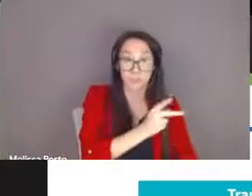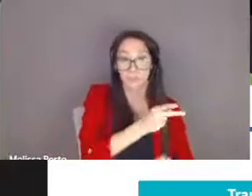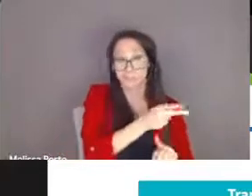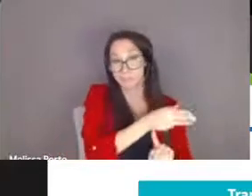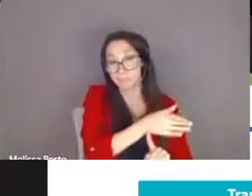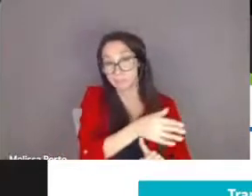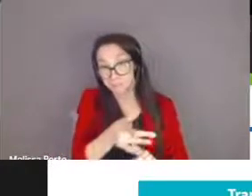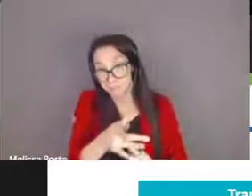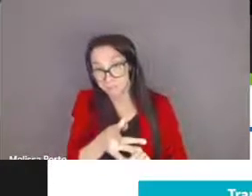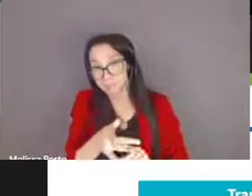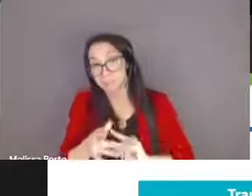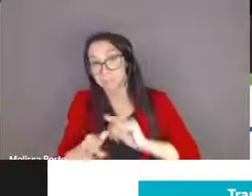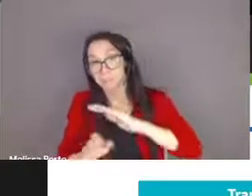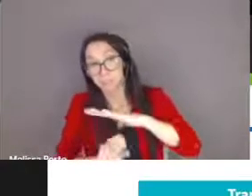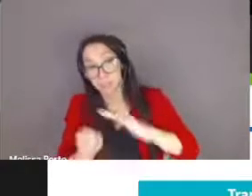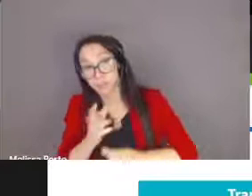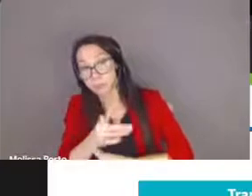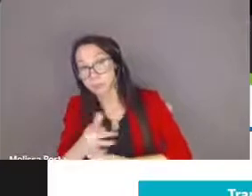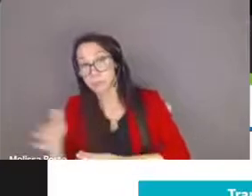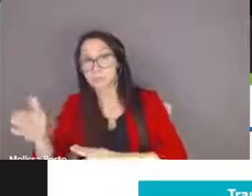post-secondary wherever that may lead